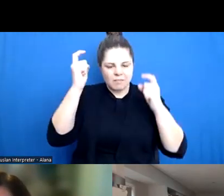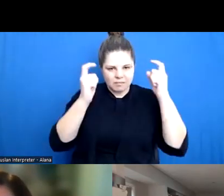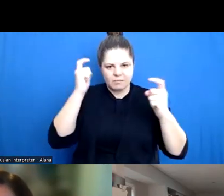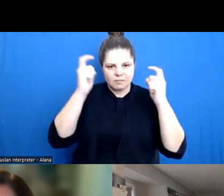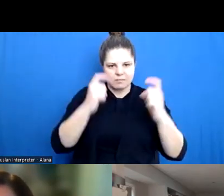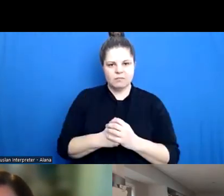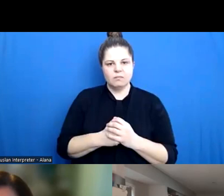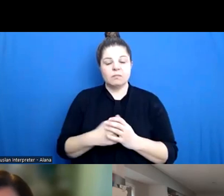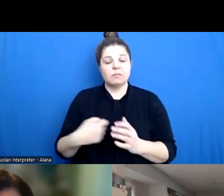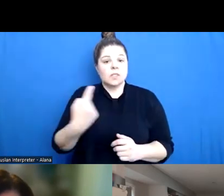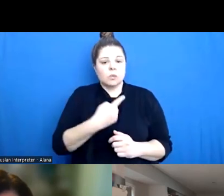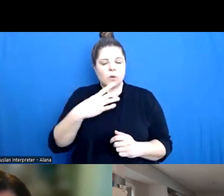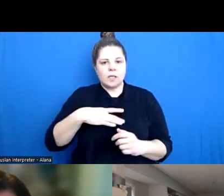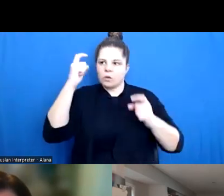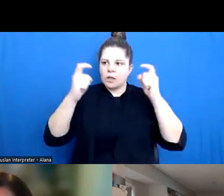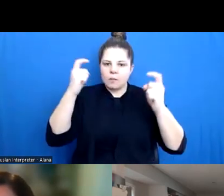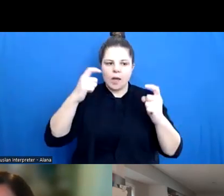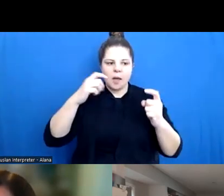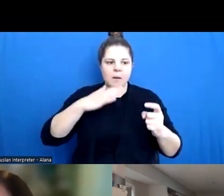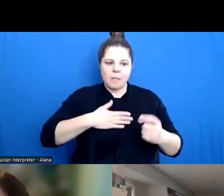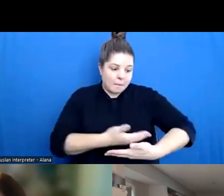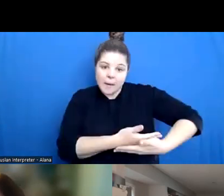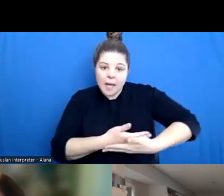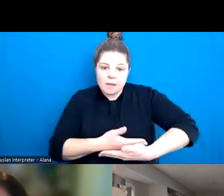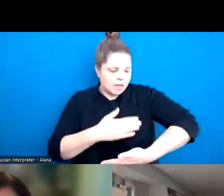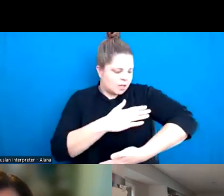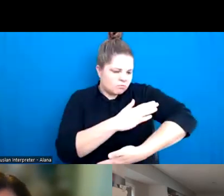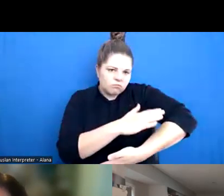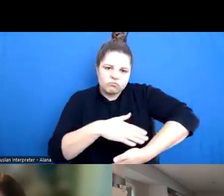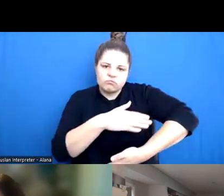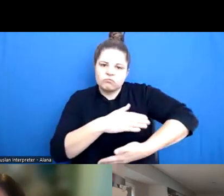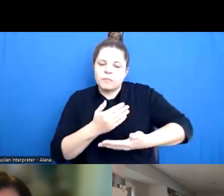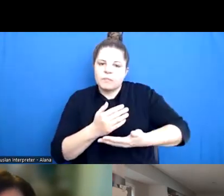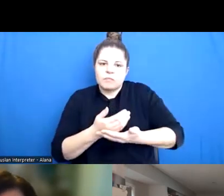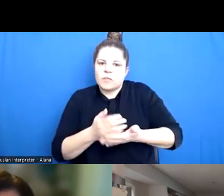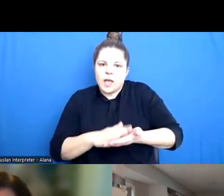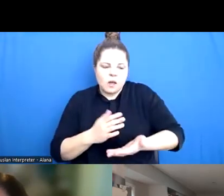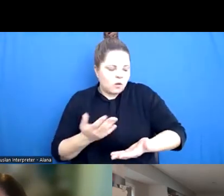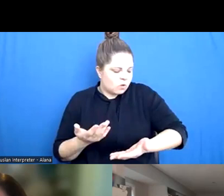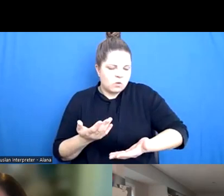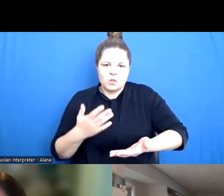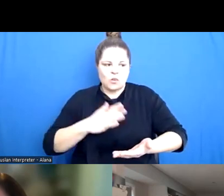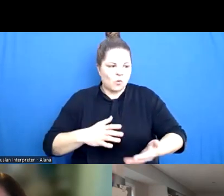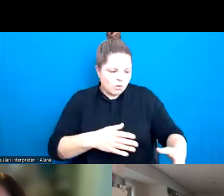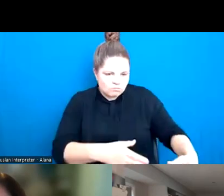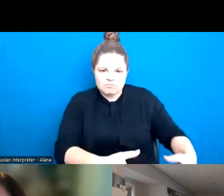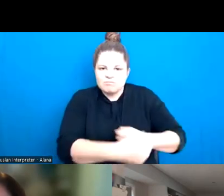about the way we touch our babies and our toddlers and want to pick them up or want to give them a hug,